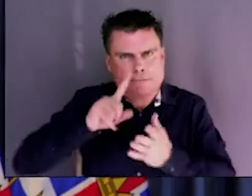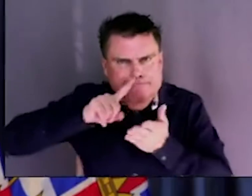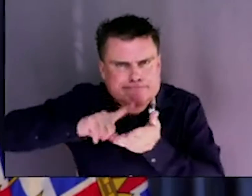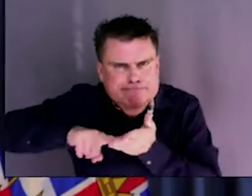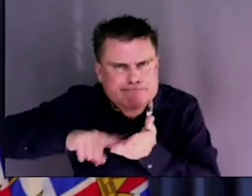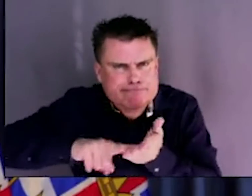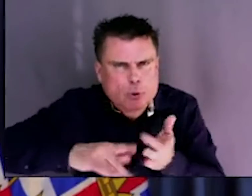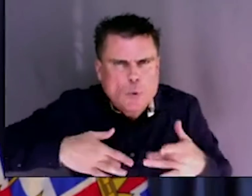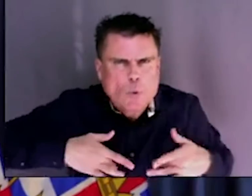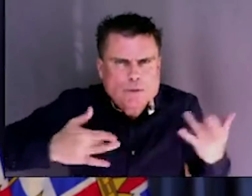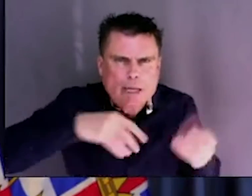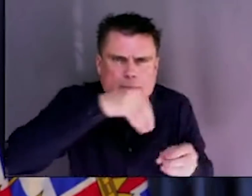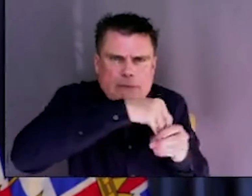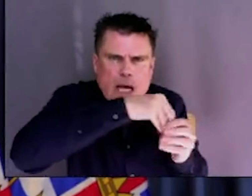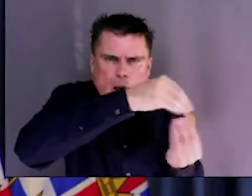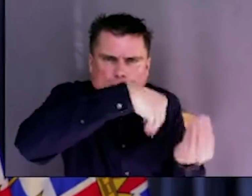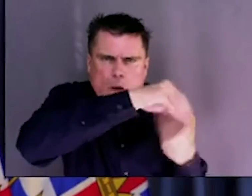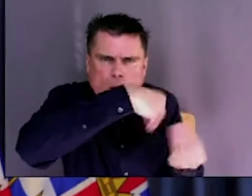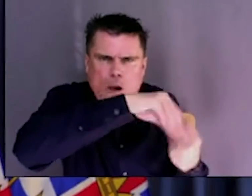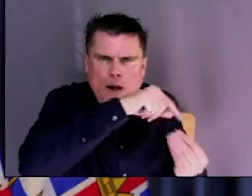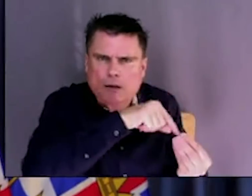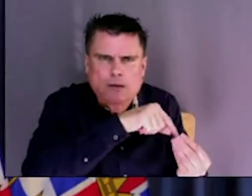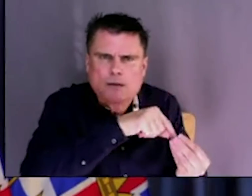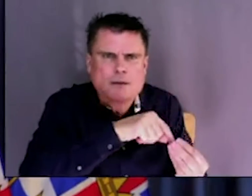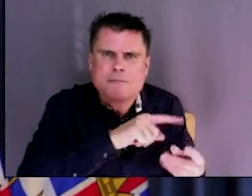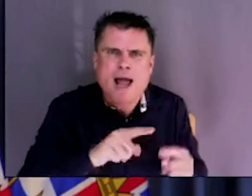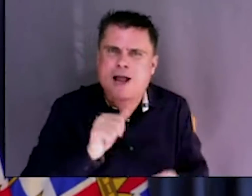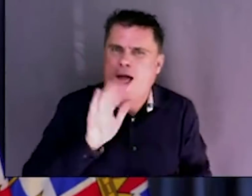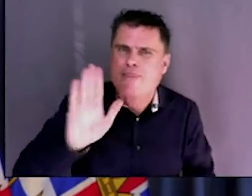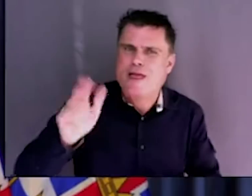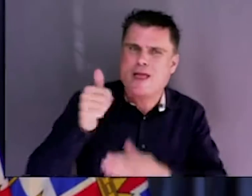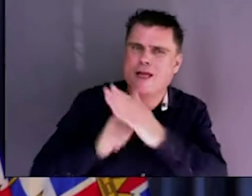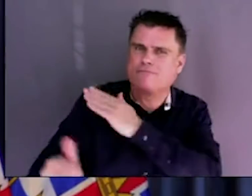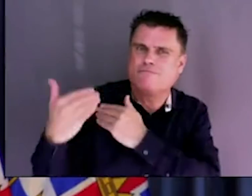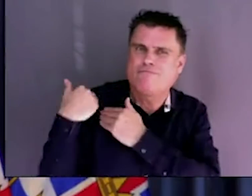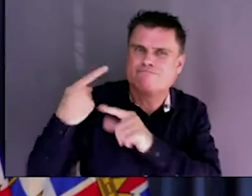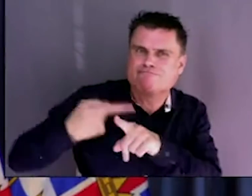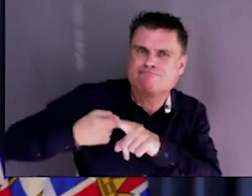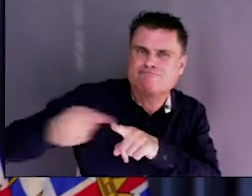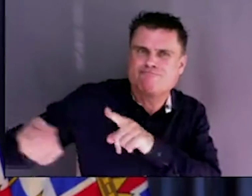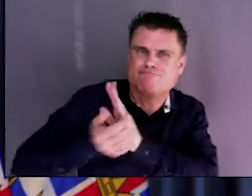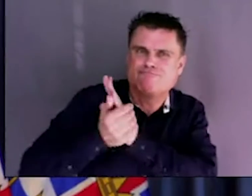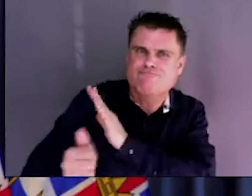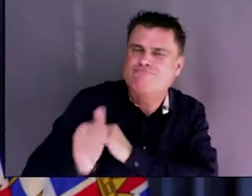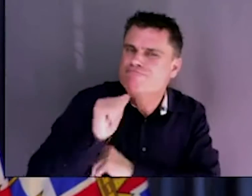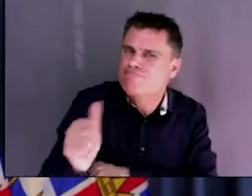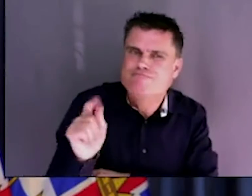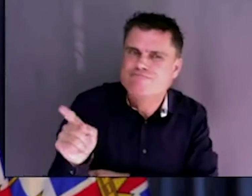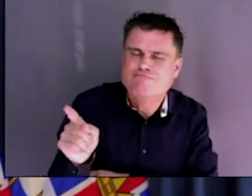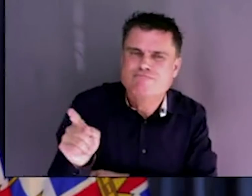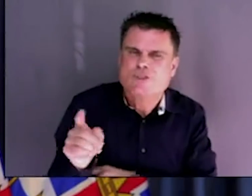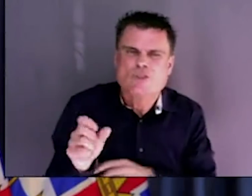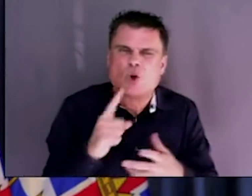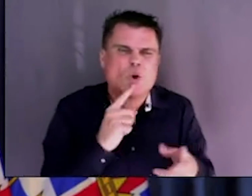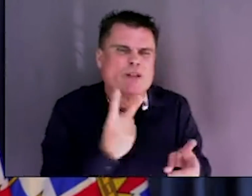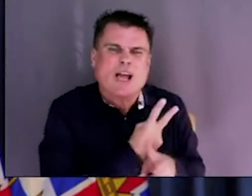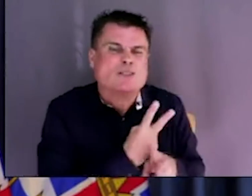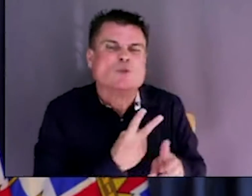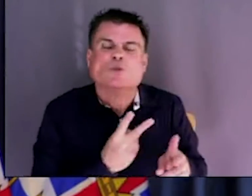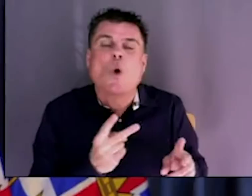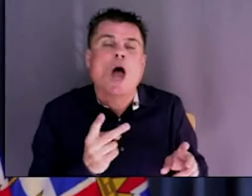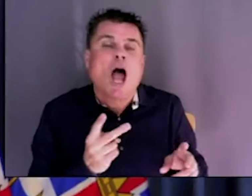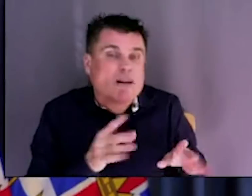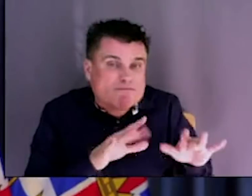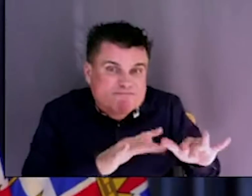a cloud for a long period of time, only to find no charges laid. And in some cases, not even understanding of what the